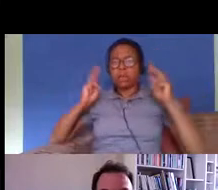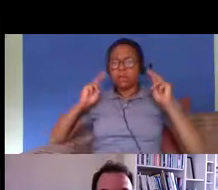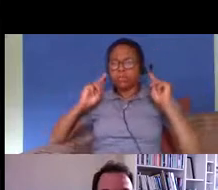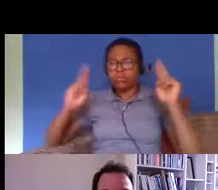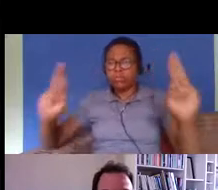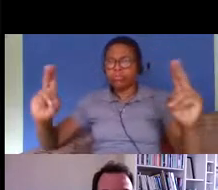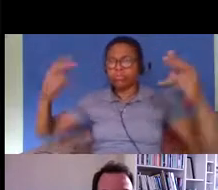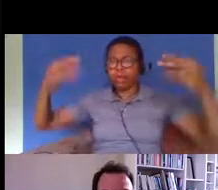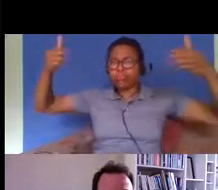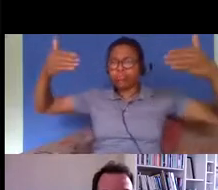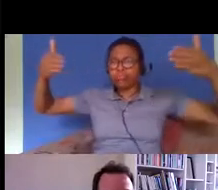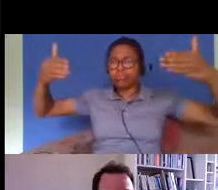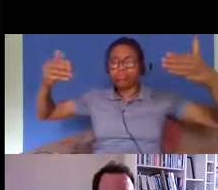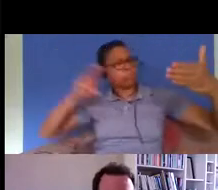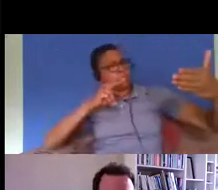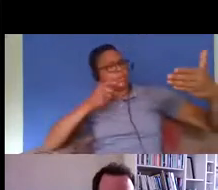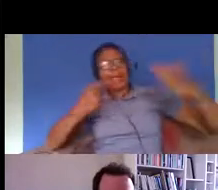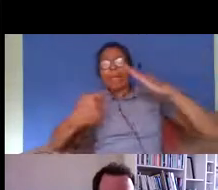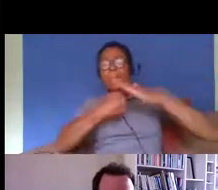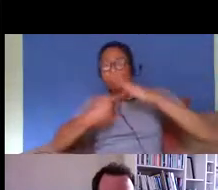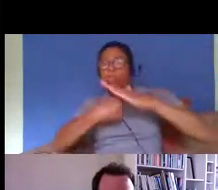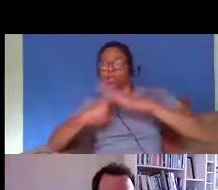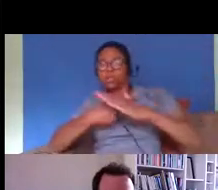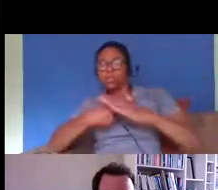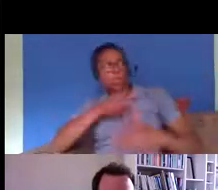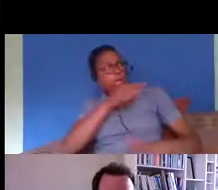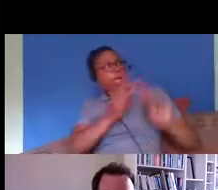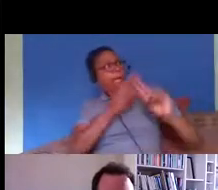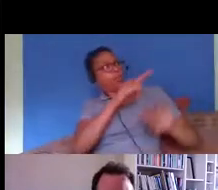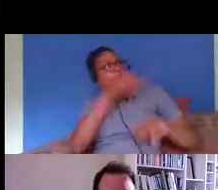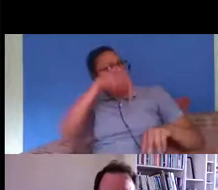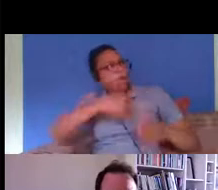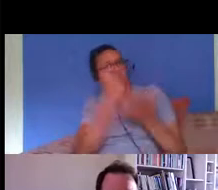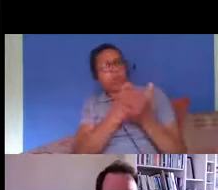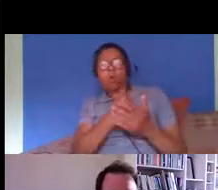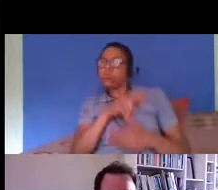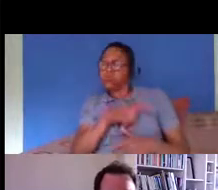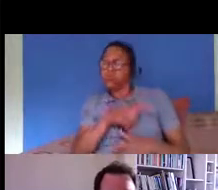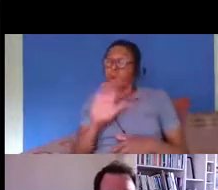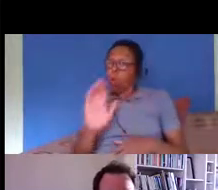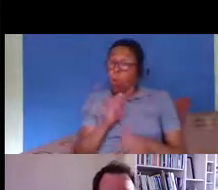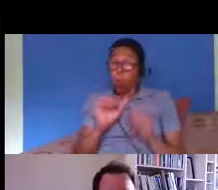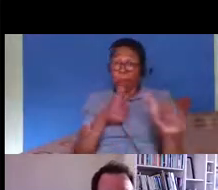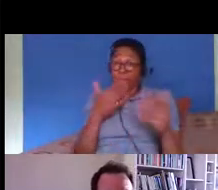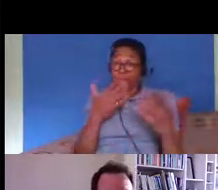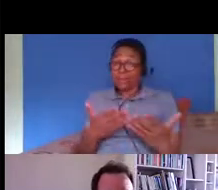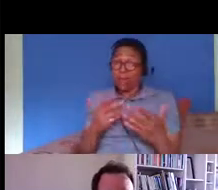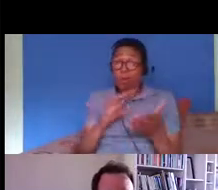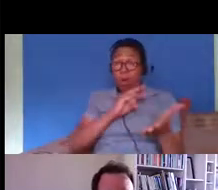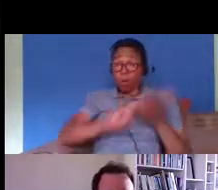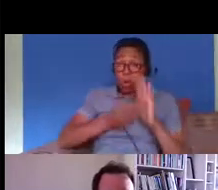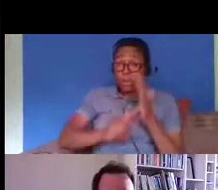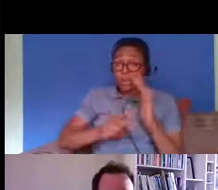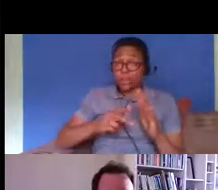know that they are supposed to check the immigration status of employees and that was one of the key kind of